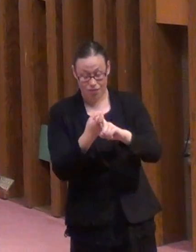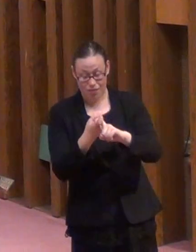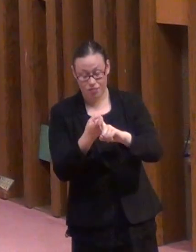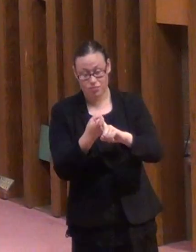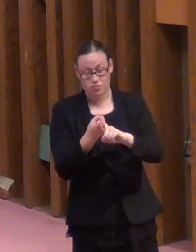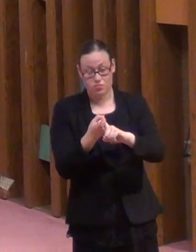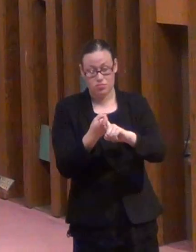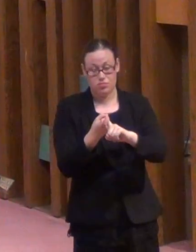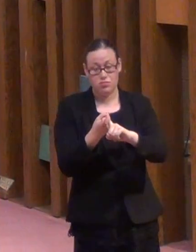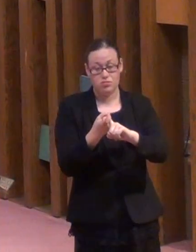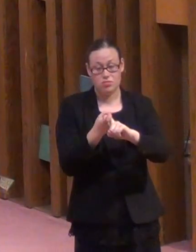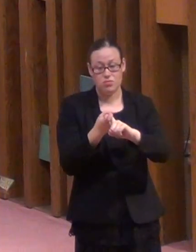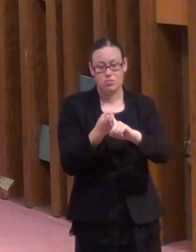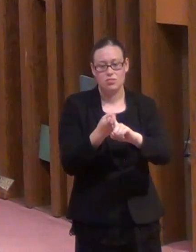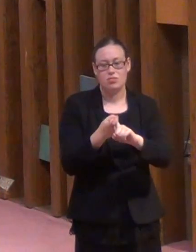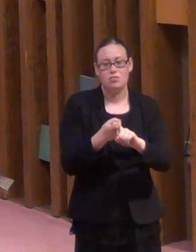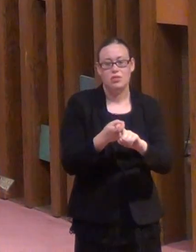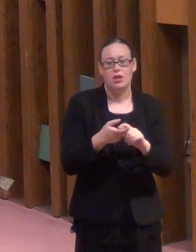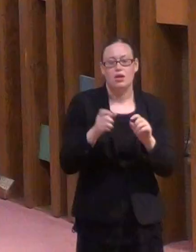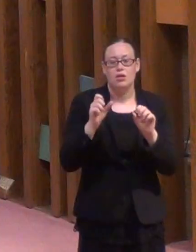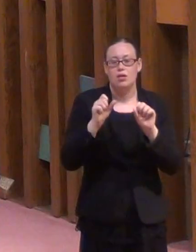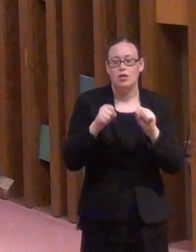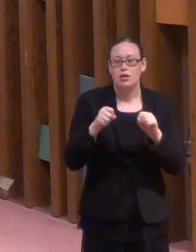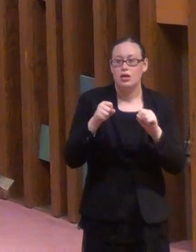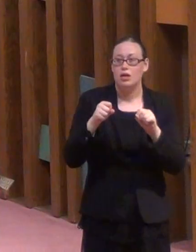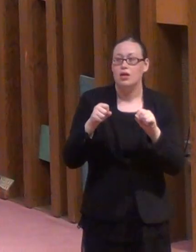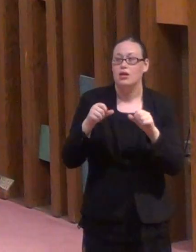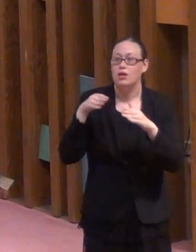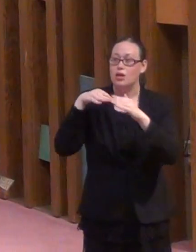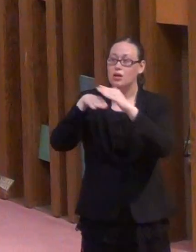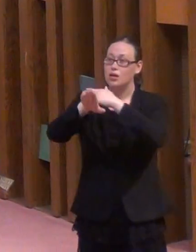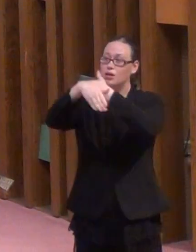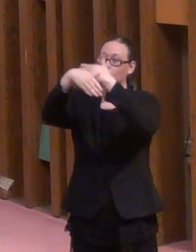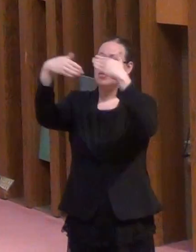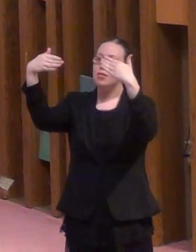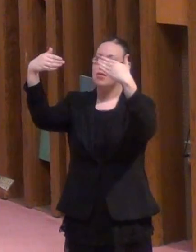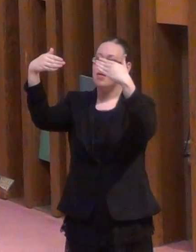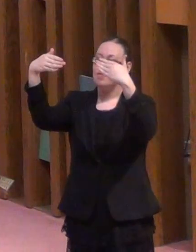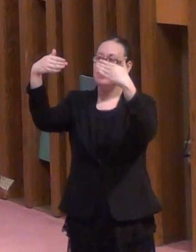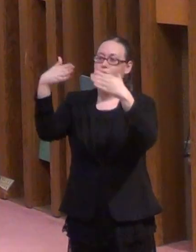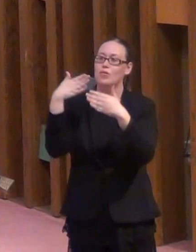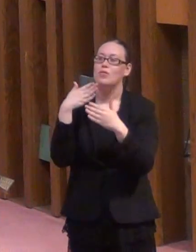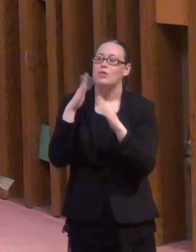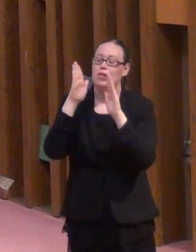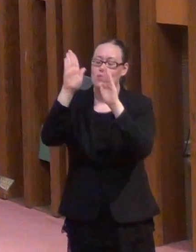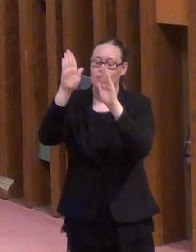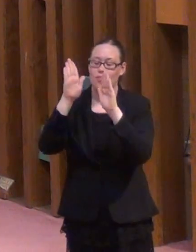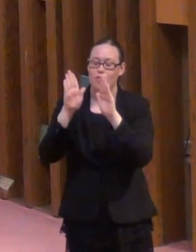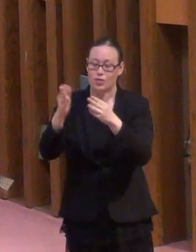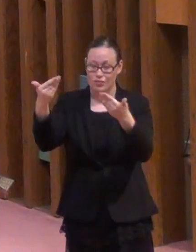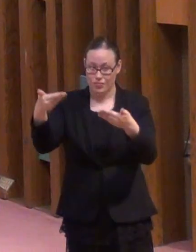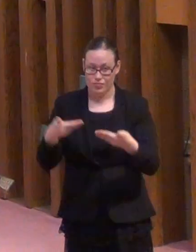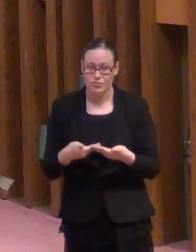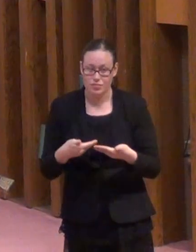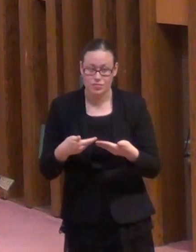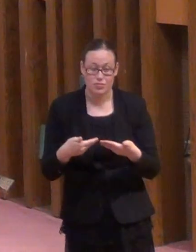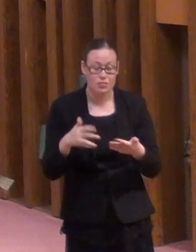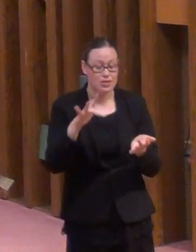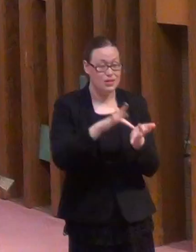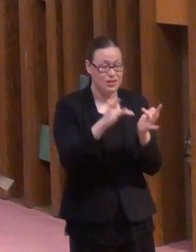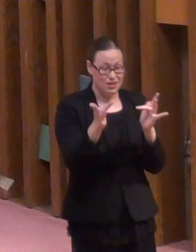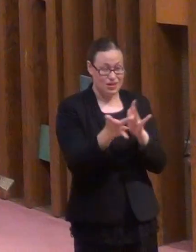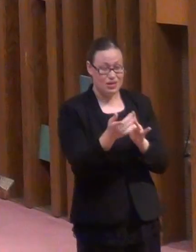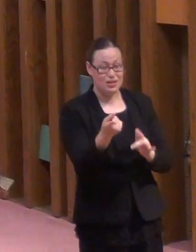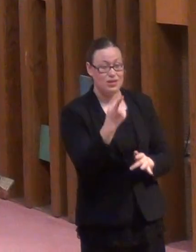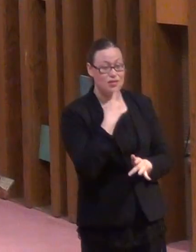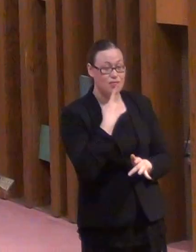gain a welcome into eternal dwellings. And what he's simply saying